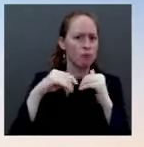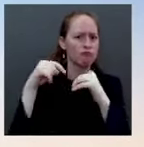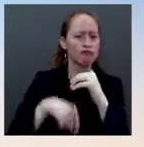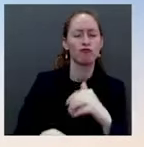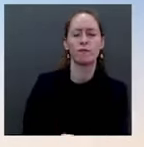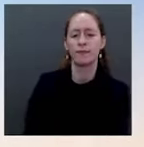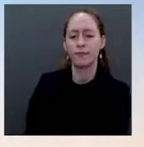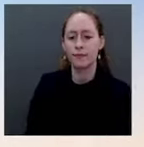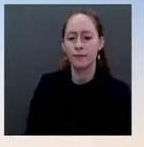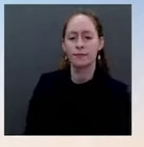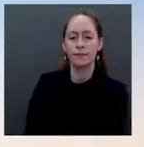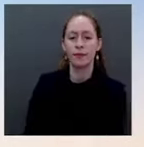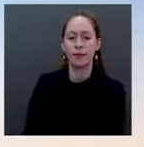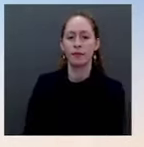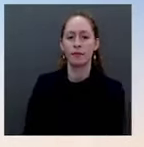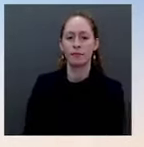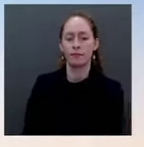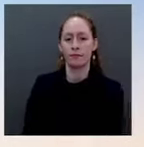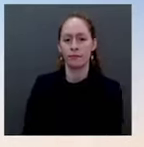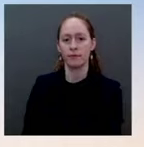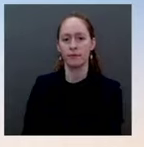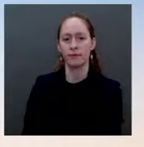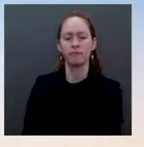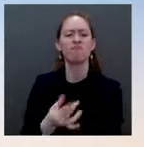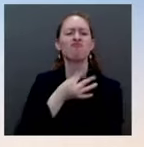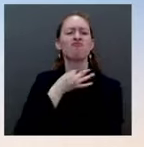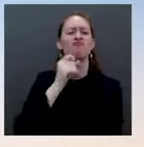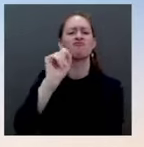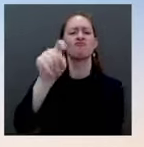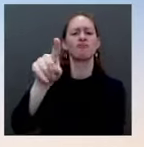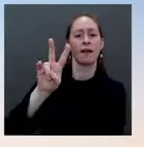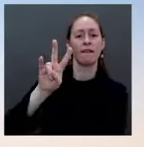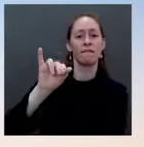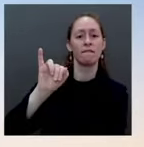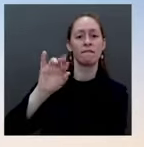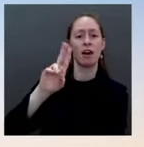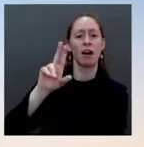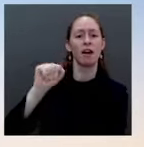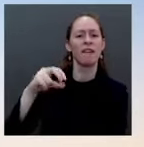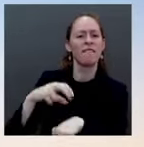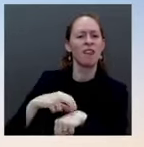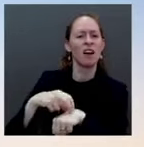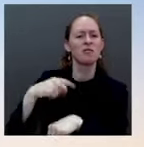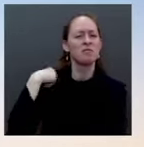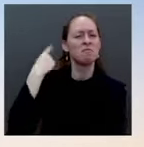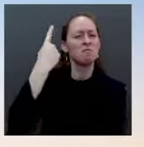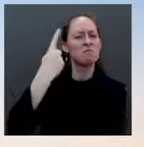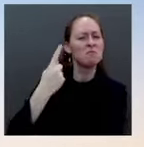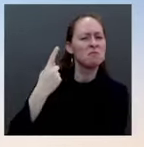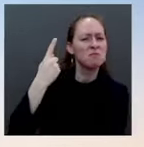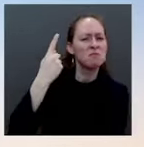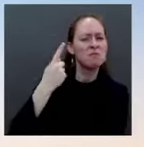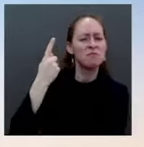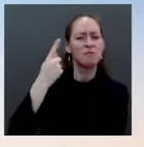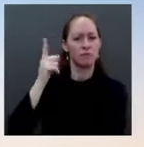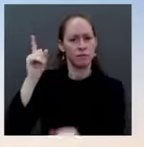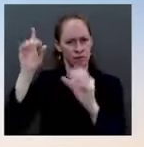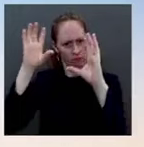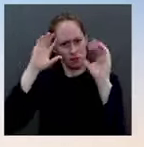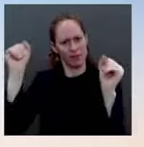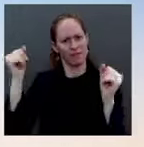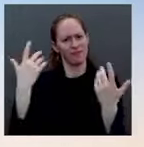is there, is he coming around to accepting that the virus is going to be a part of life from